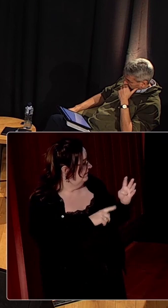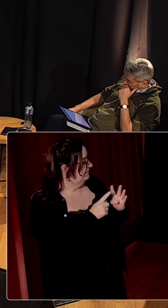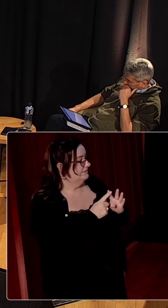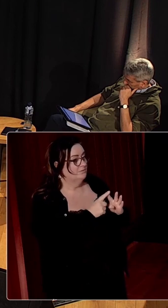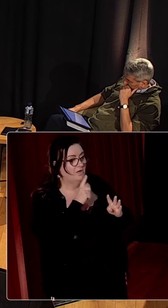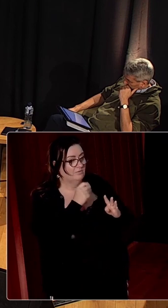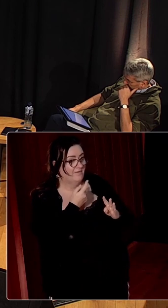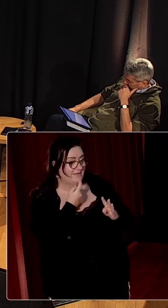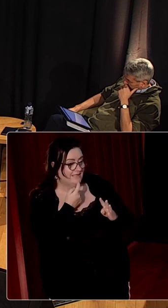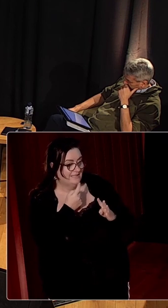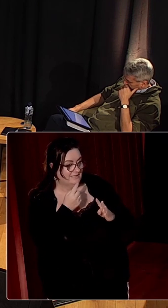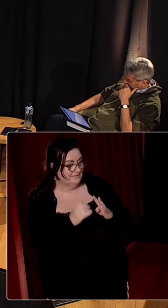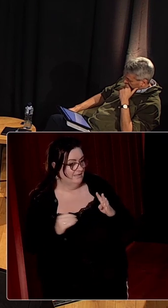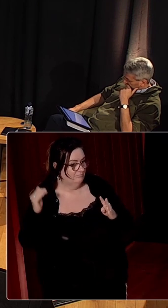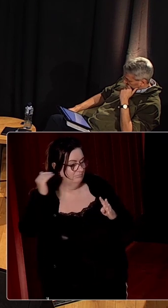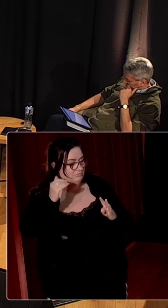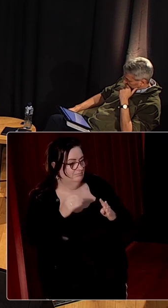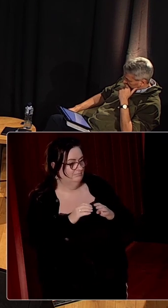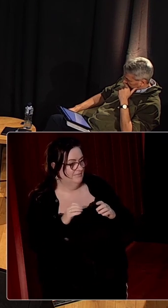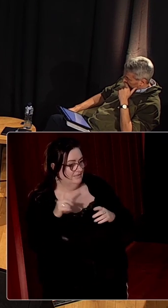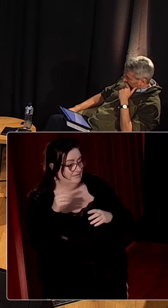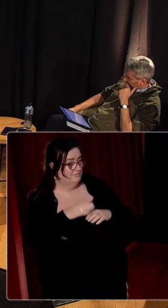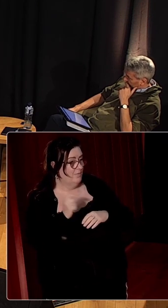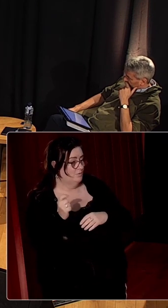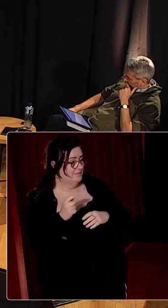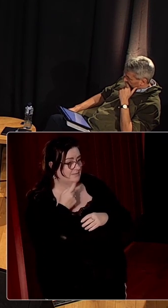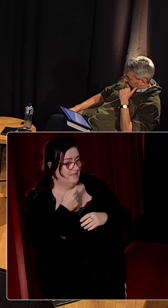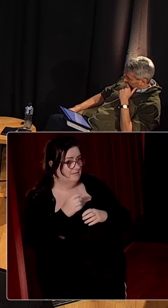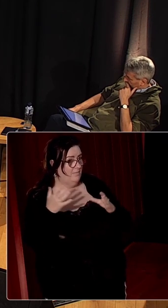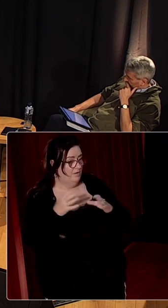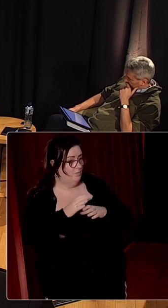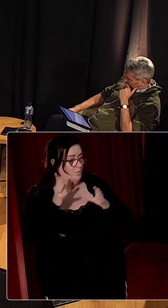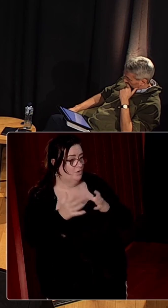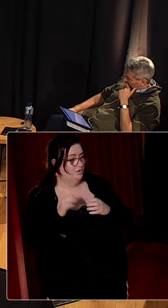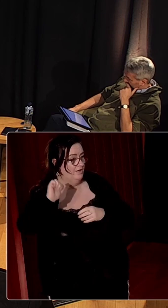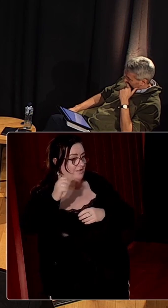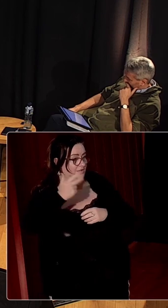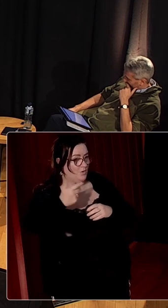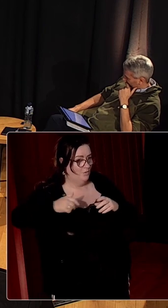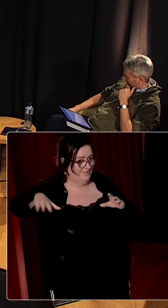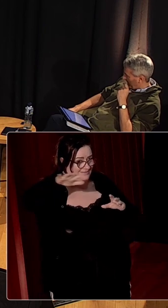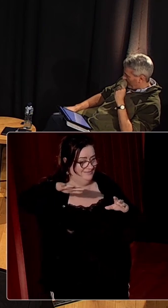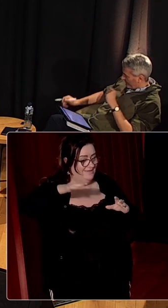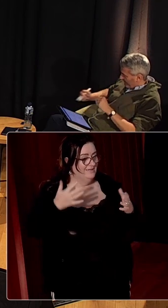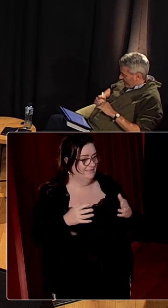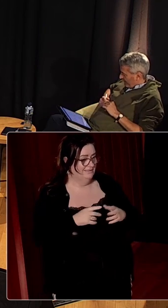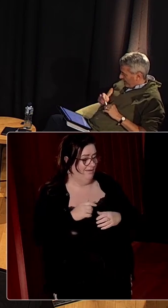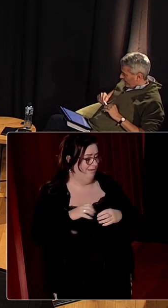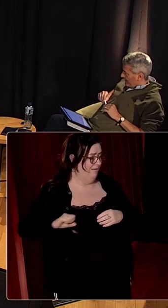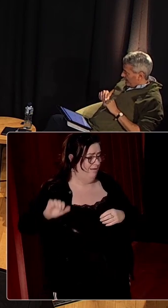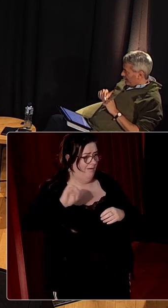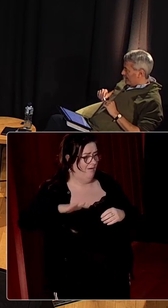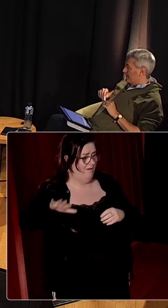when we talk of Finland, we're setting a very high bar, because among the most successful small states in the world are the Nordics. They hit all the,